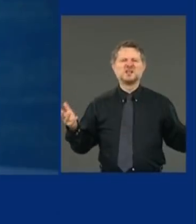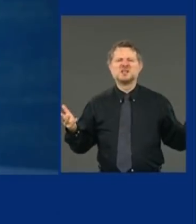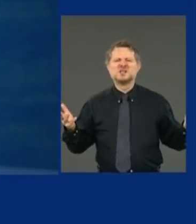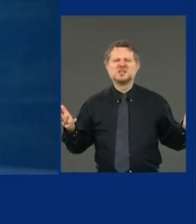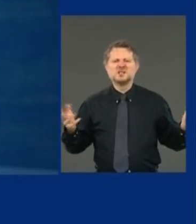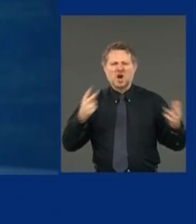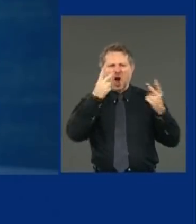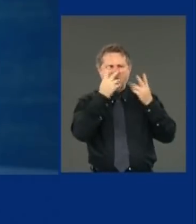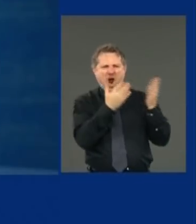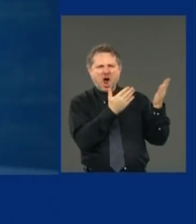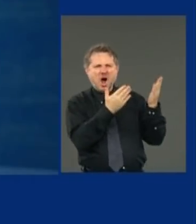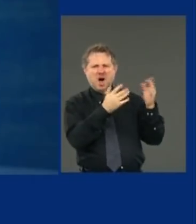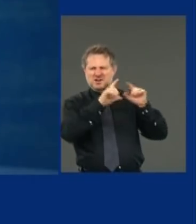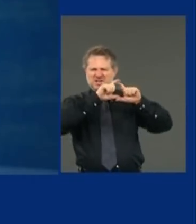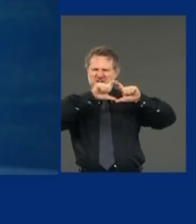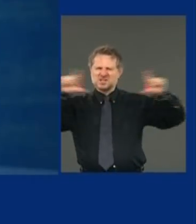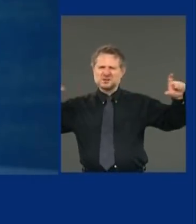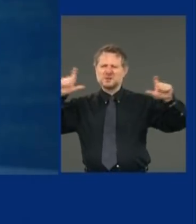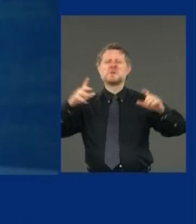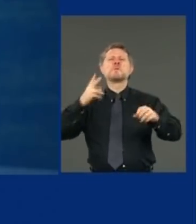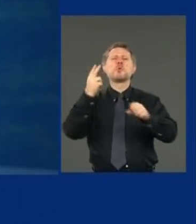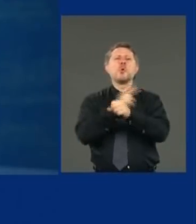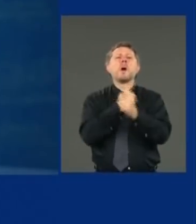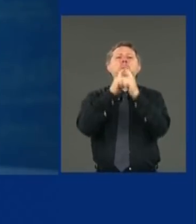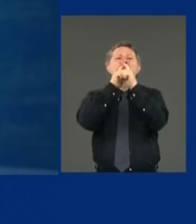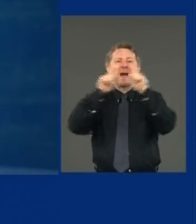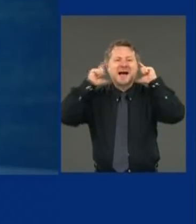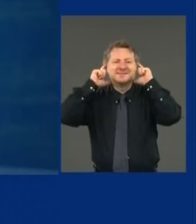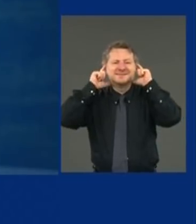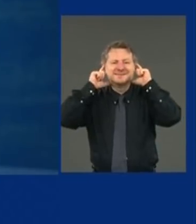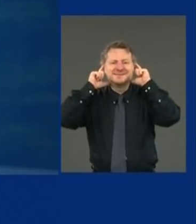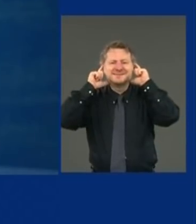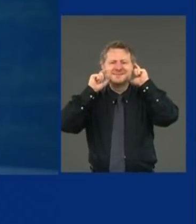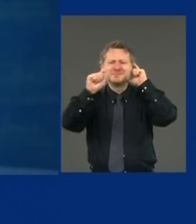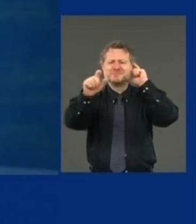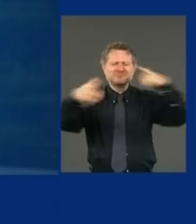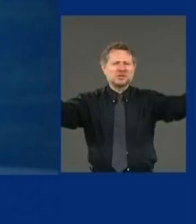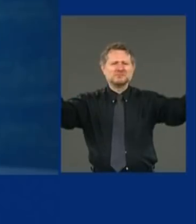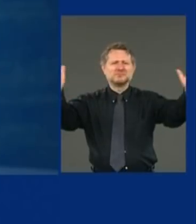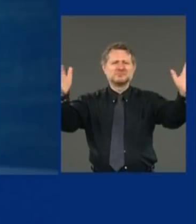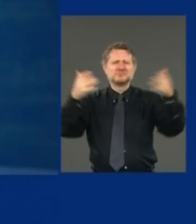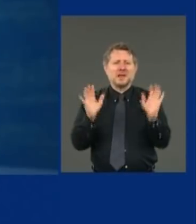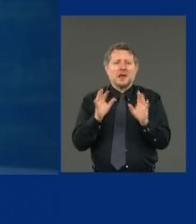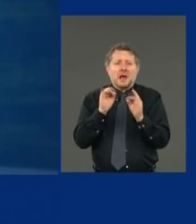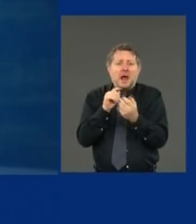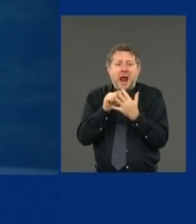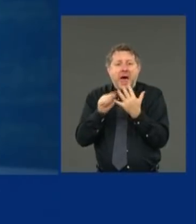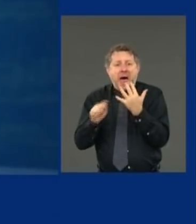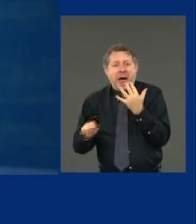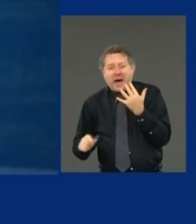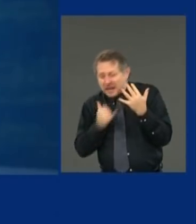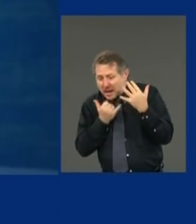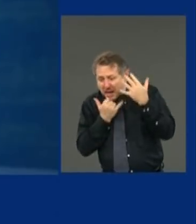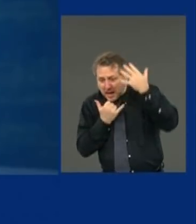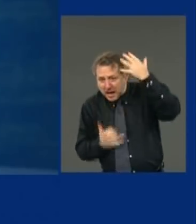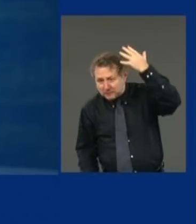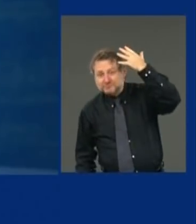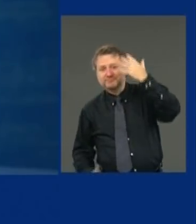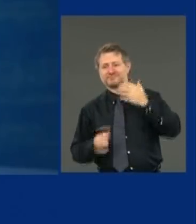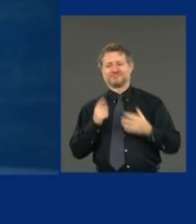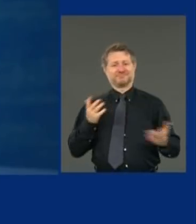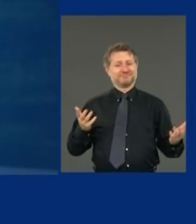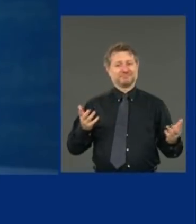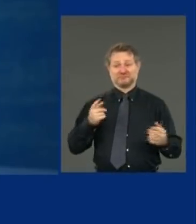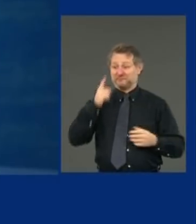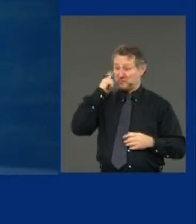to wear a mask. Wear a mask. And, you know, this reminds me in some ways